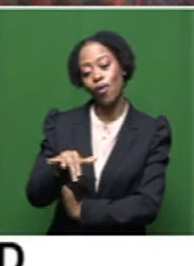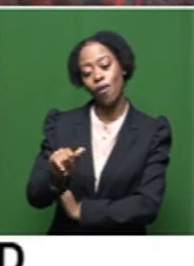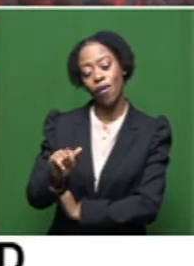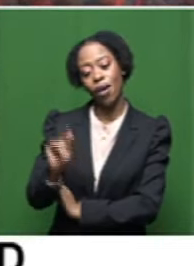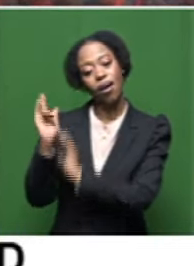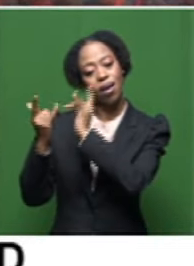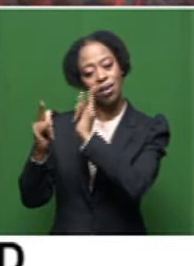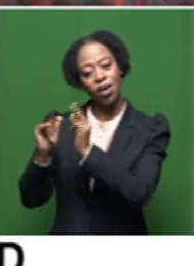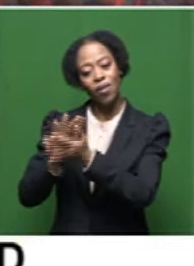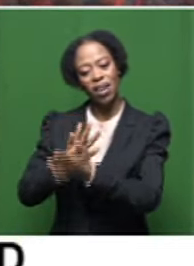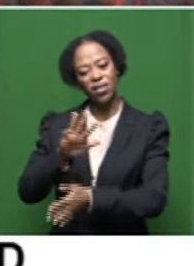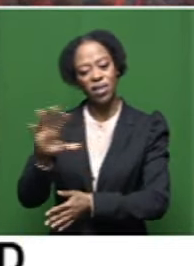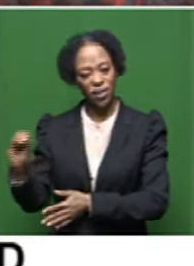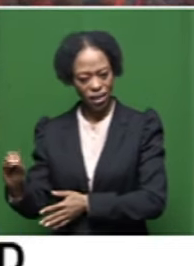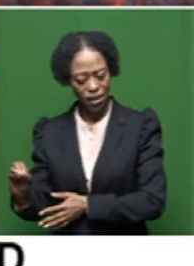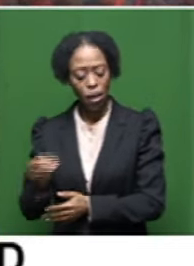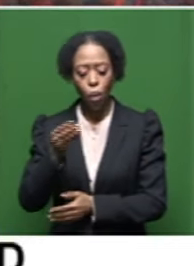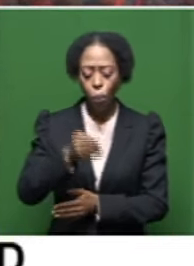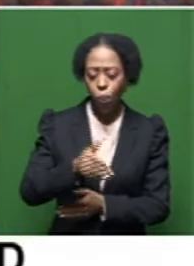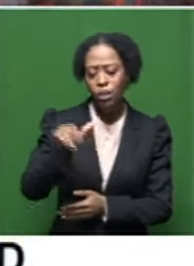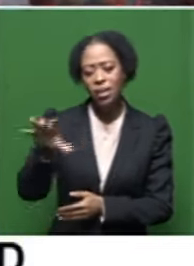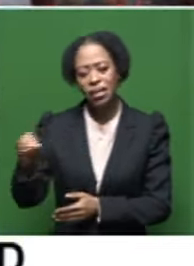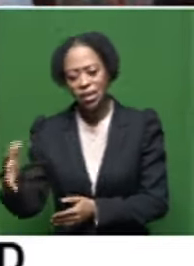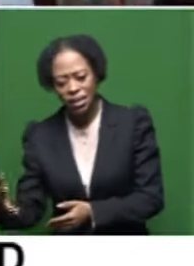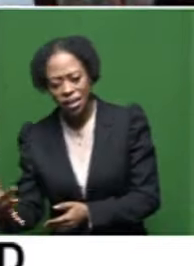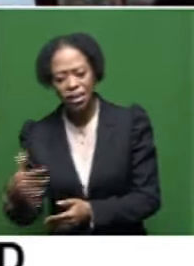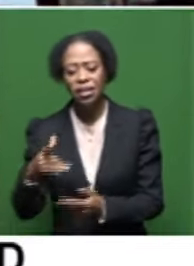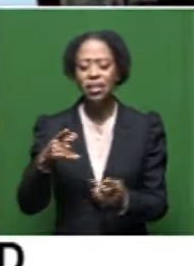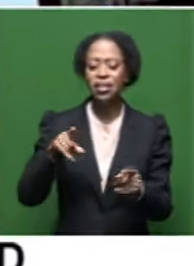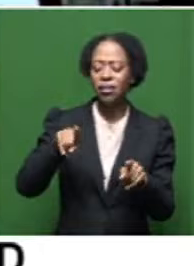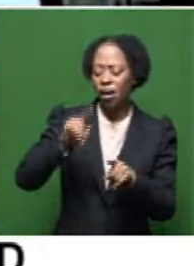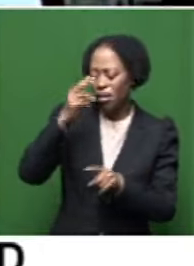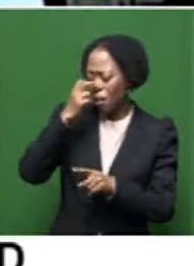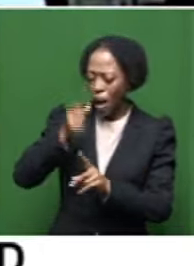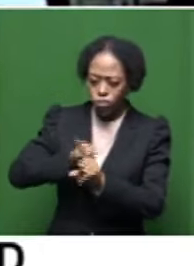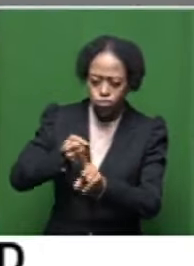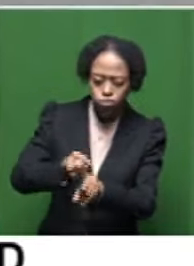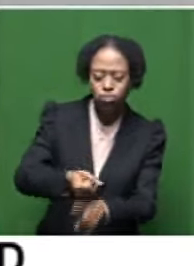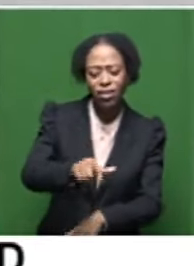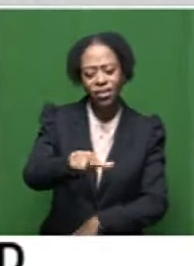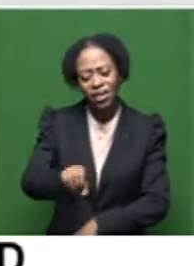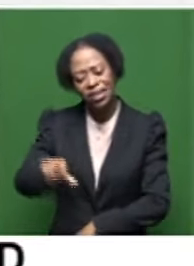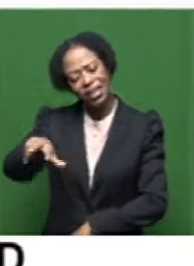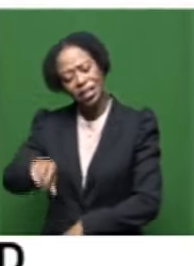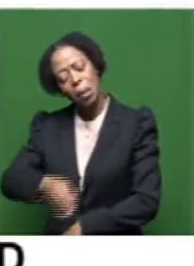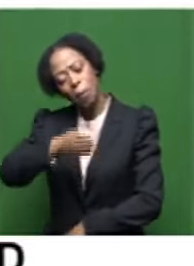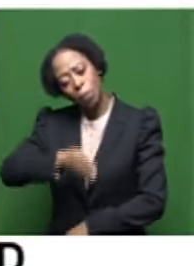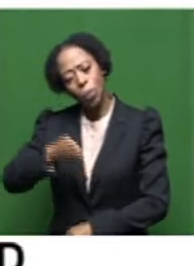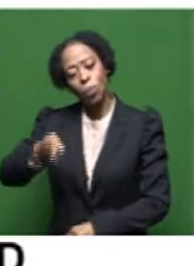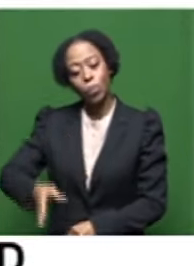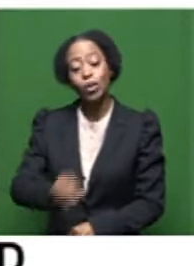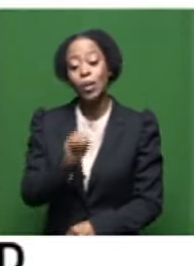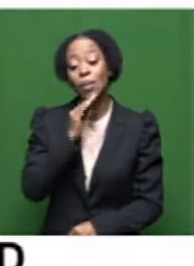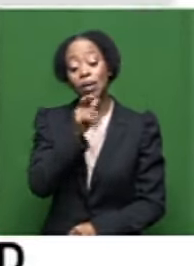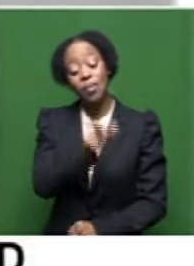fifties. Uh, he's been there in the sixties. He's been there during the black consciousness movement, uh, in the seventies and the eighties. So